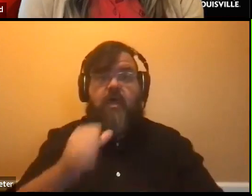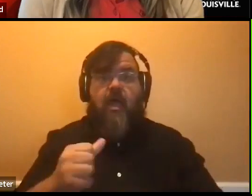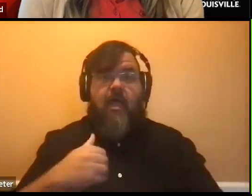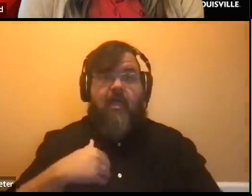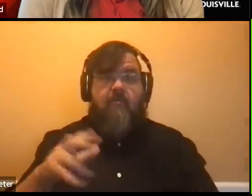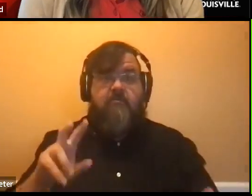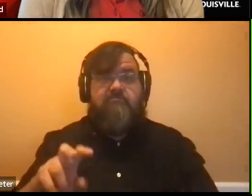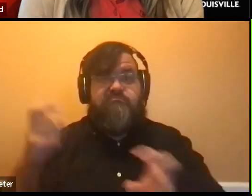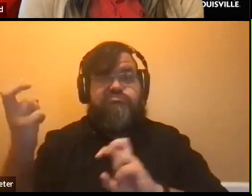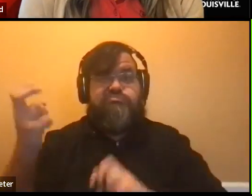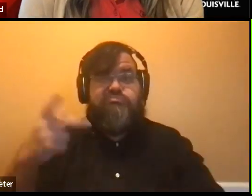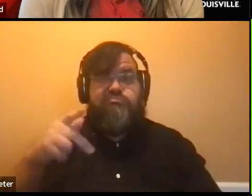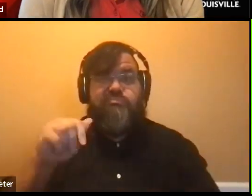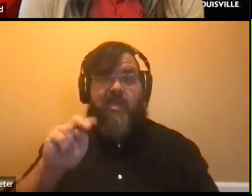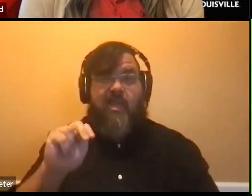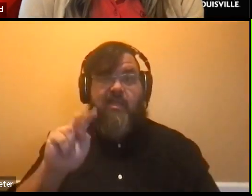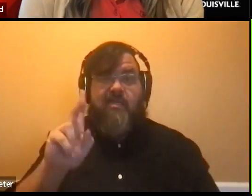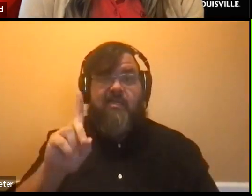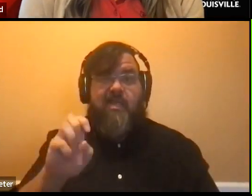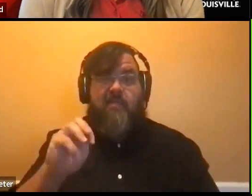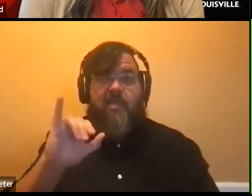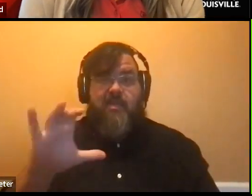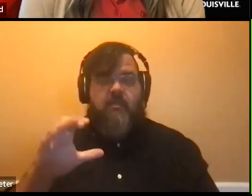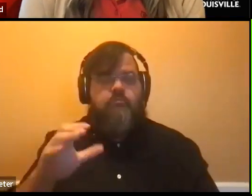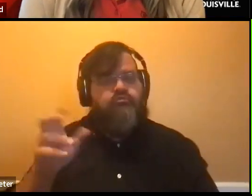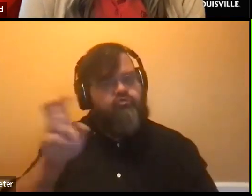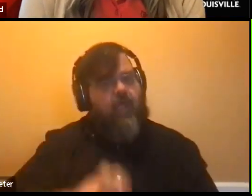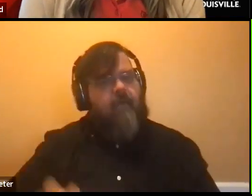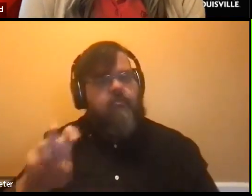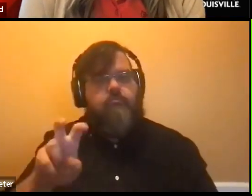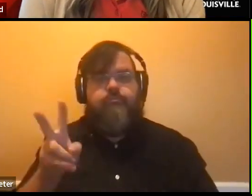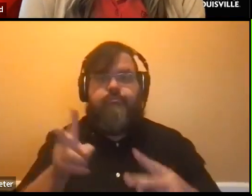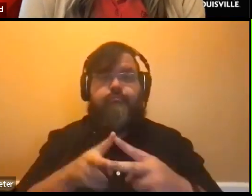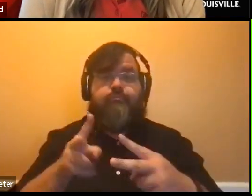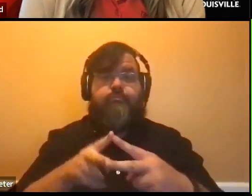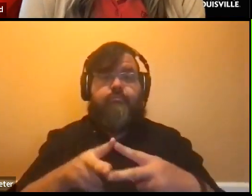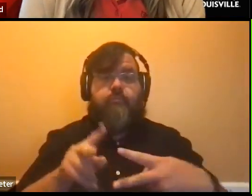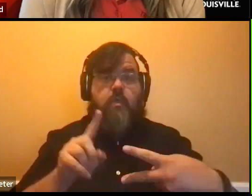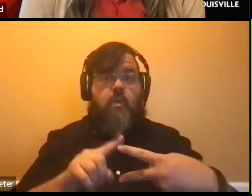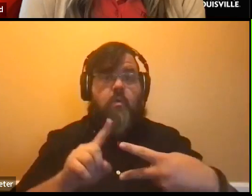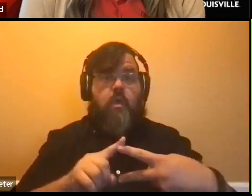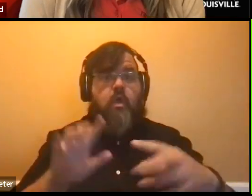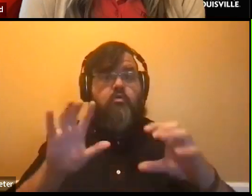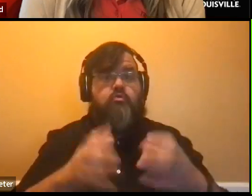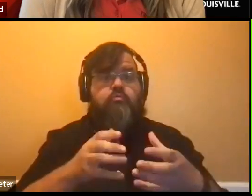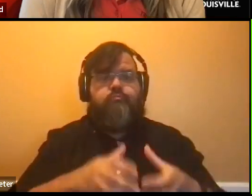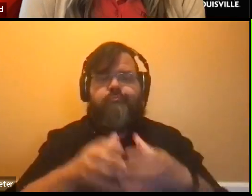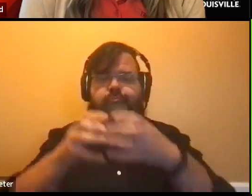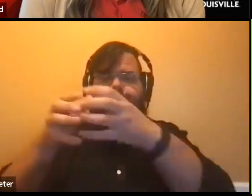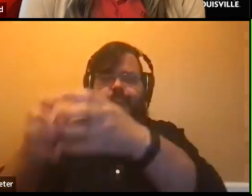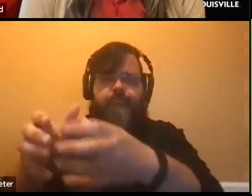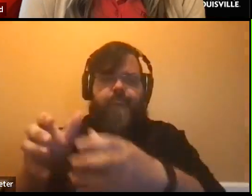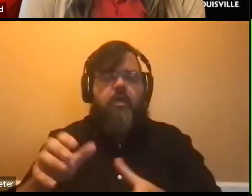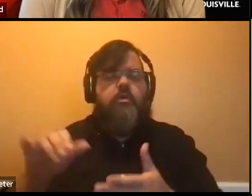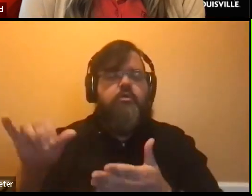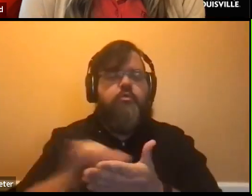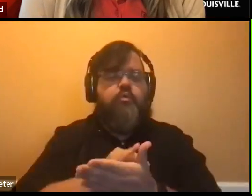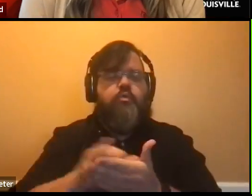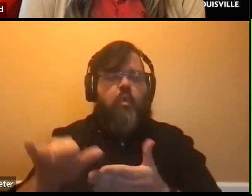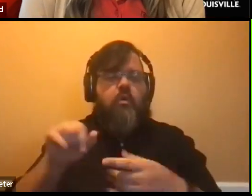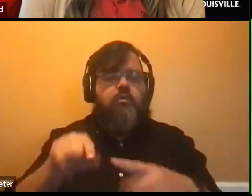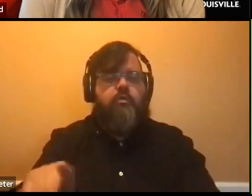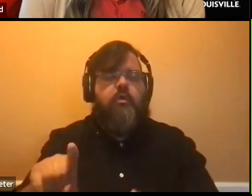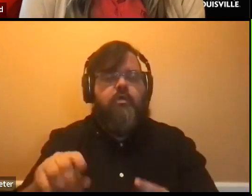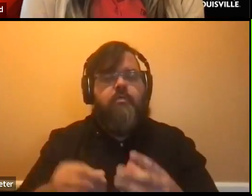have two travel seminars. One of them is called STEM on Stage, and that group will go to New York over spring break to do off